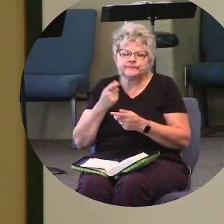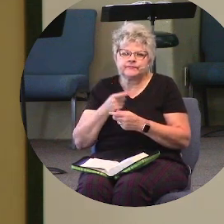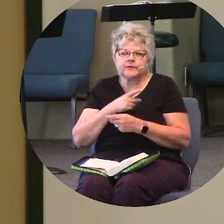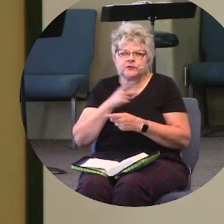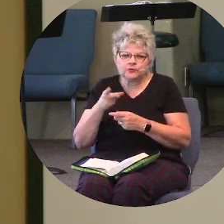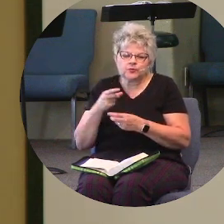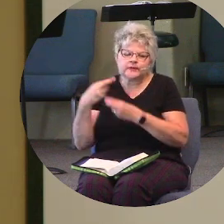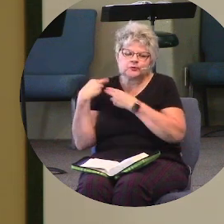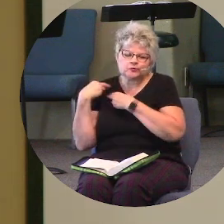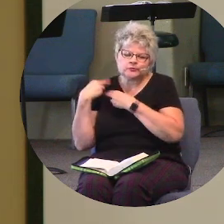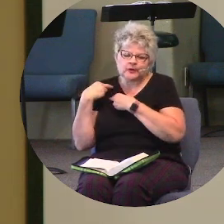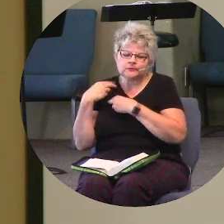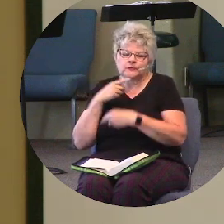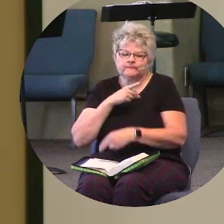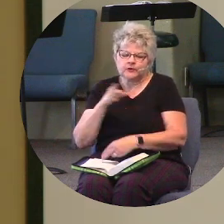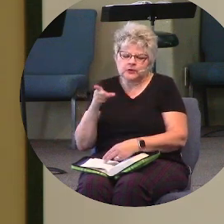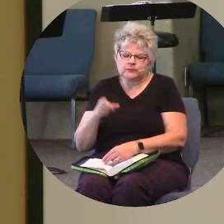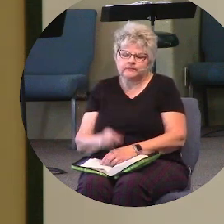that's responsible for you.